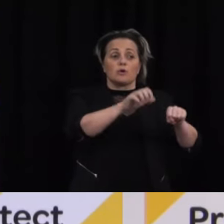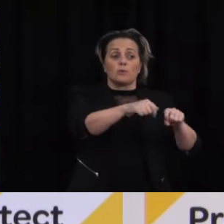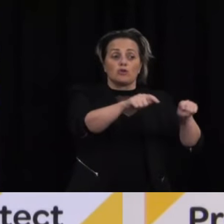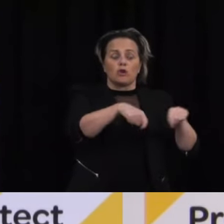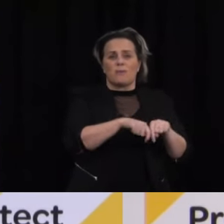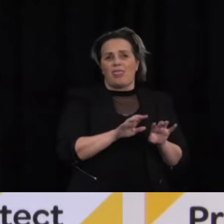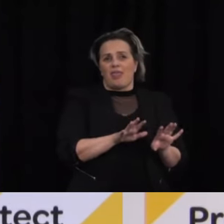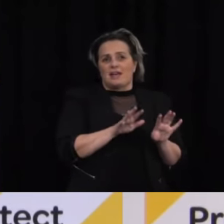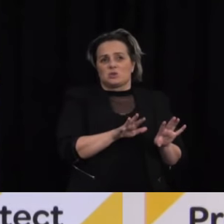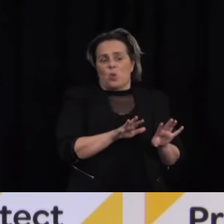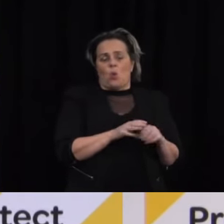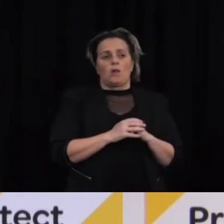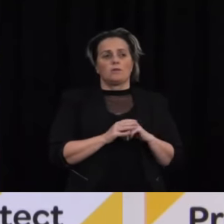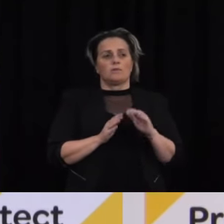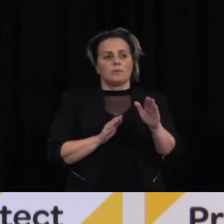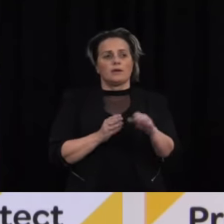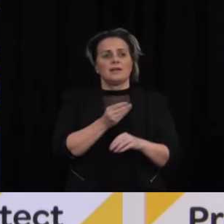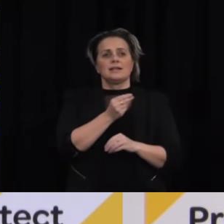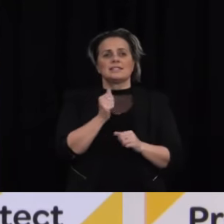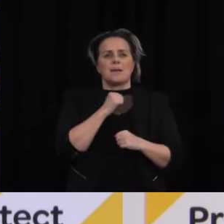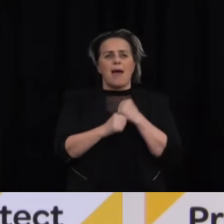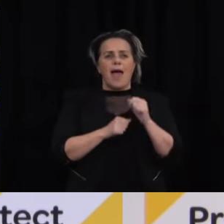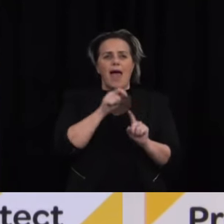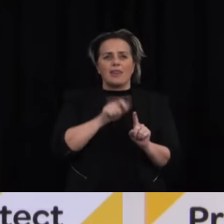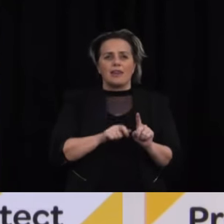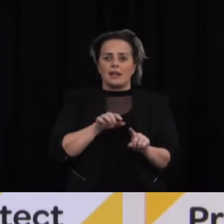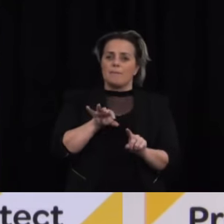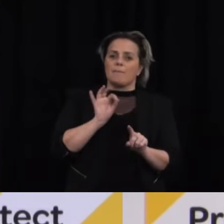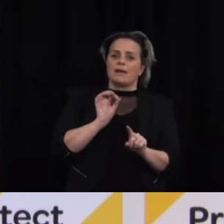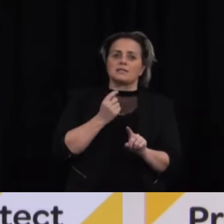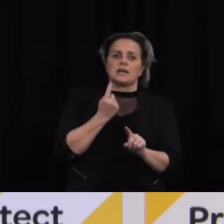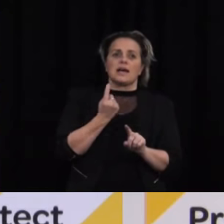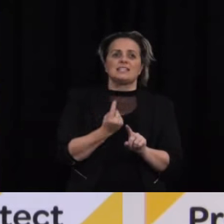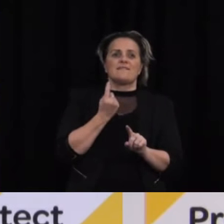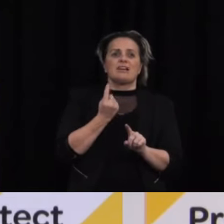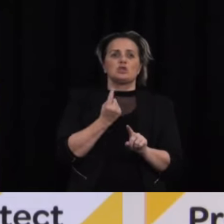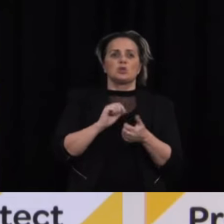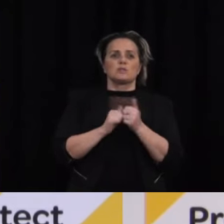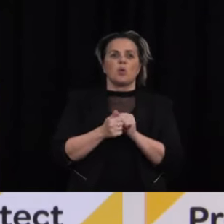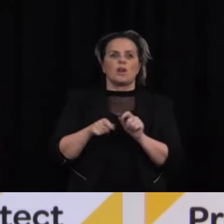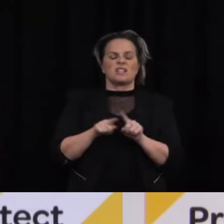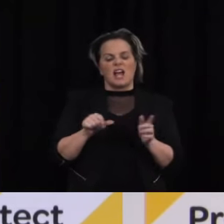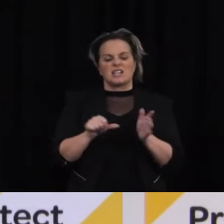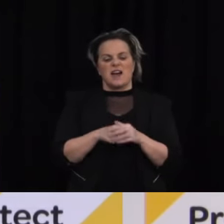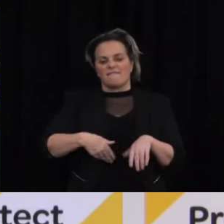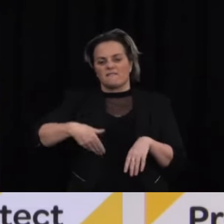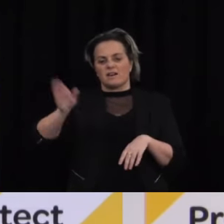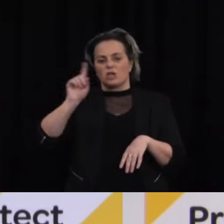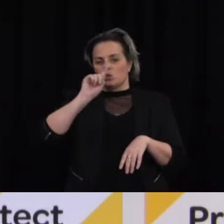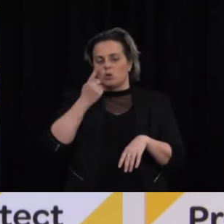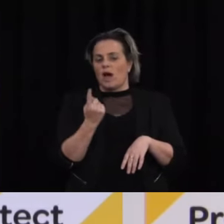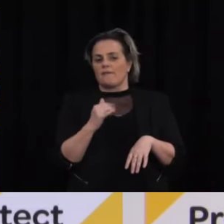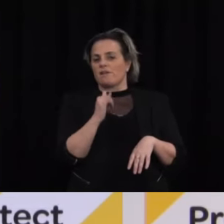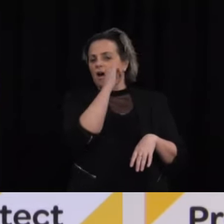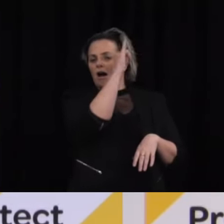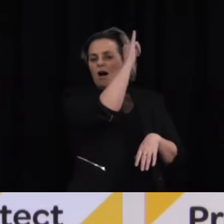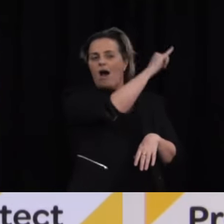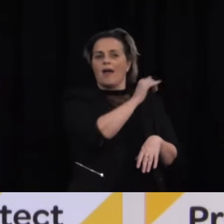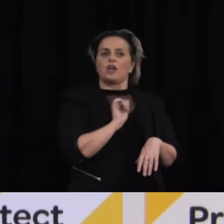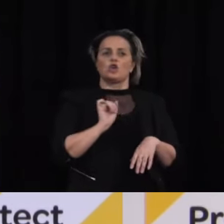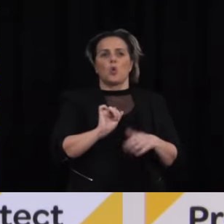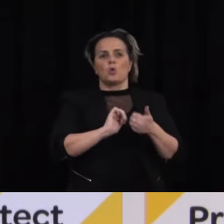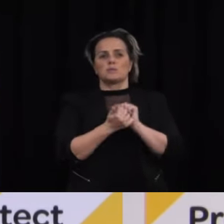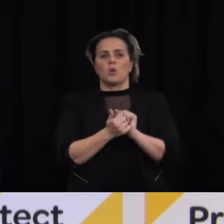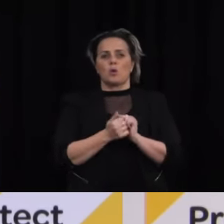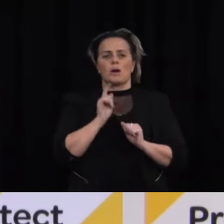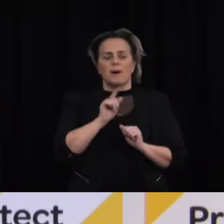here. For those athletes who picked an individual sport, is it just tough luck, you picked the wrong sport, you don't get to go overseas to do your sport,